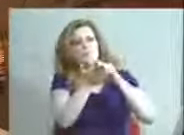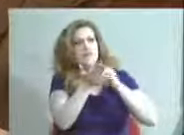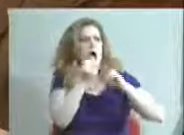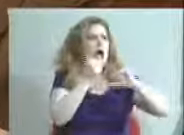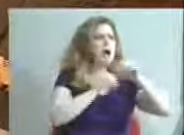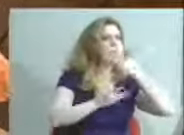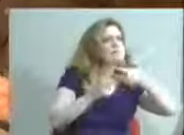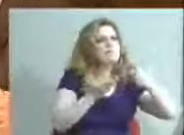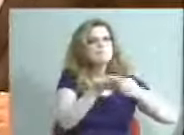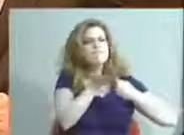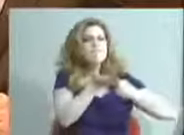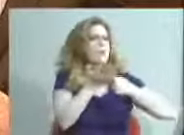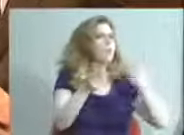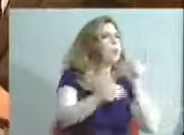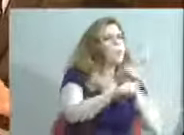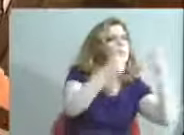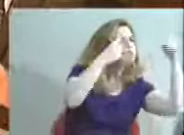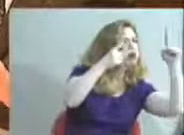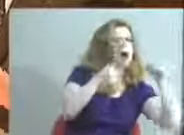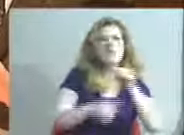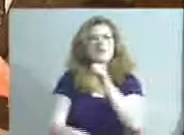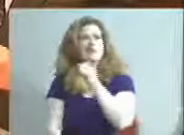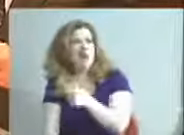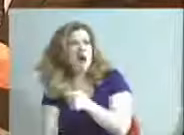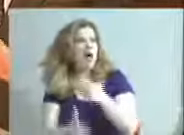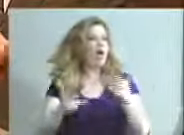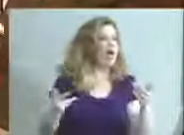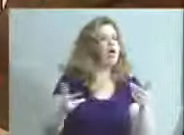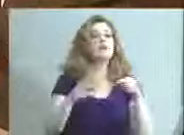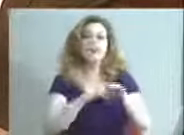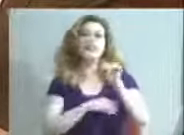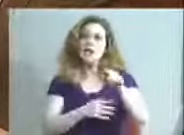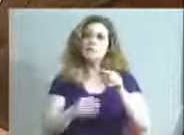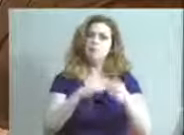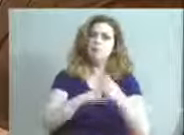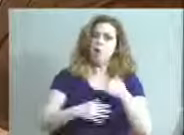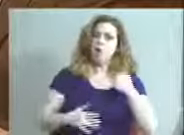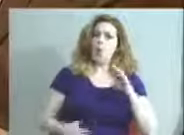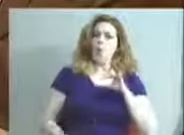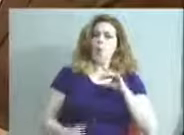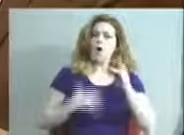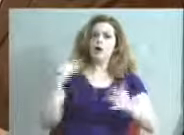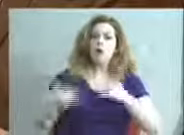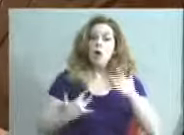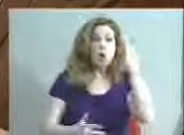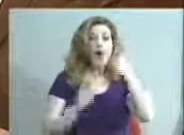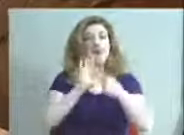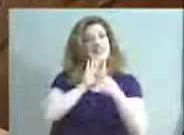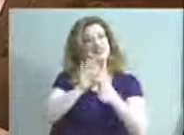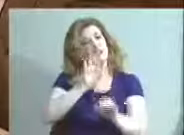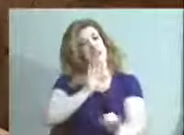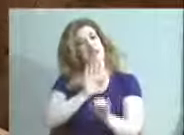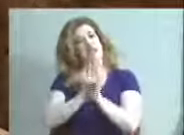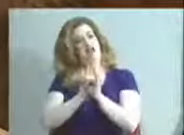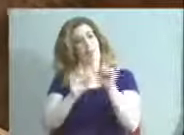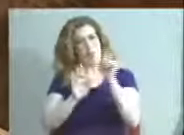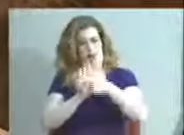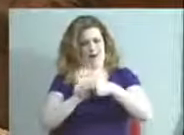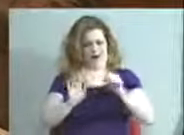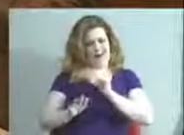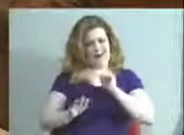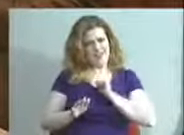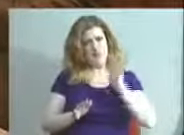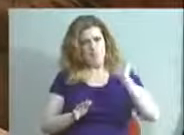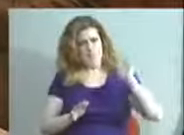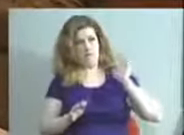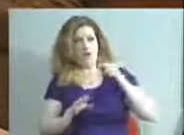What's working there? What's not working there? So this is really exciting because it identified where we were at in terms of our ability to move